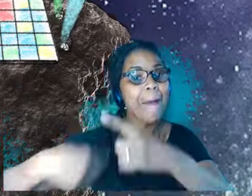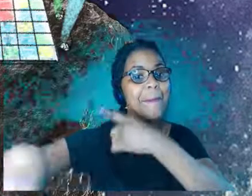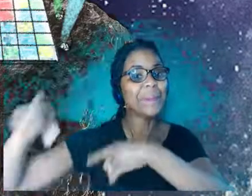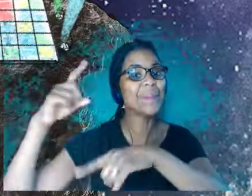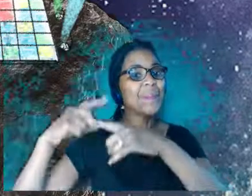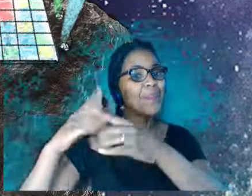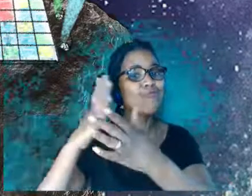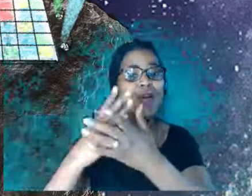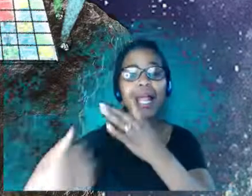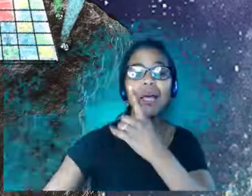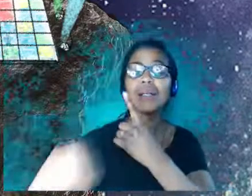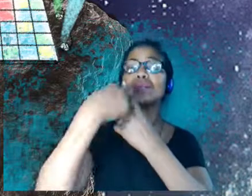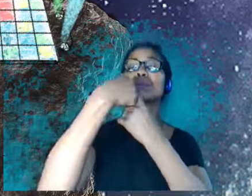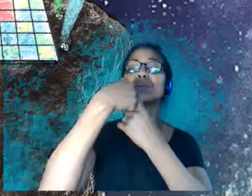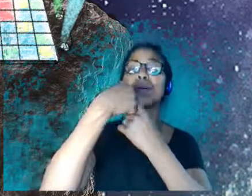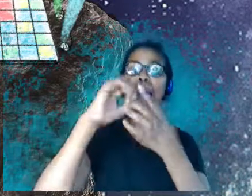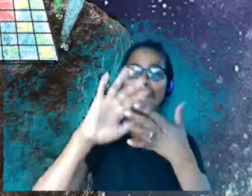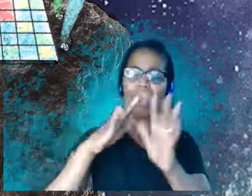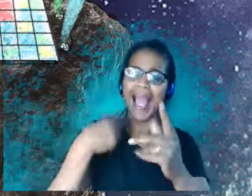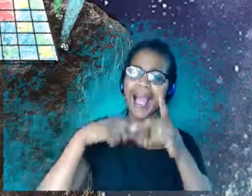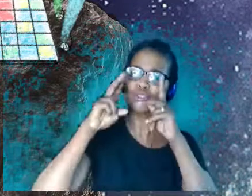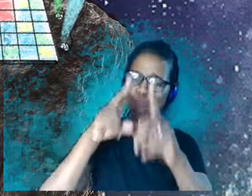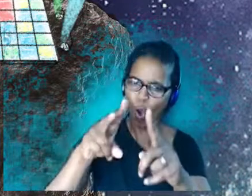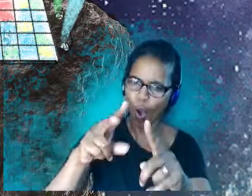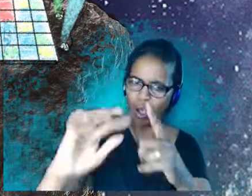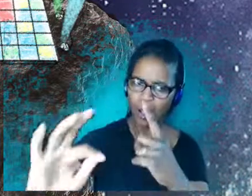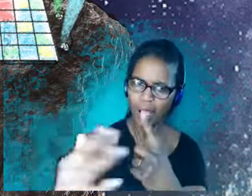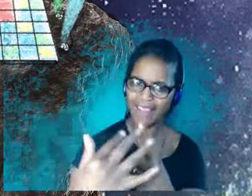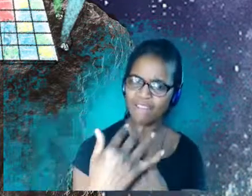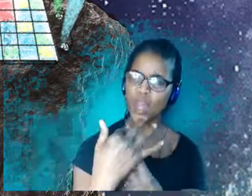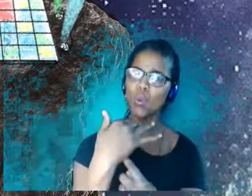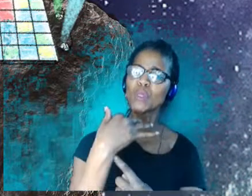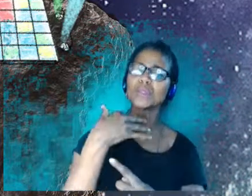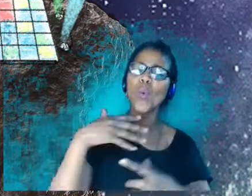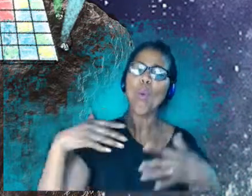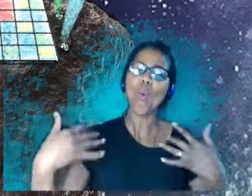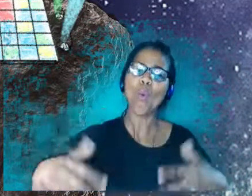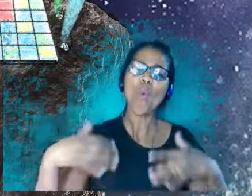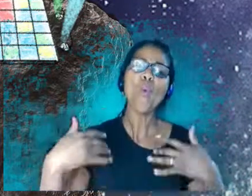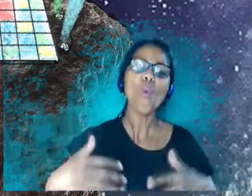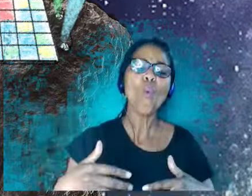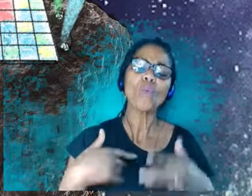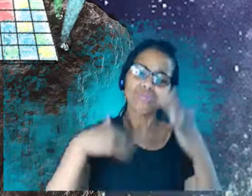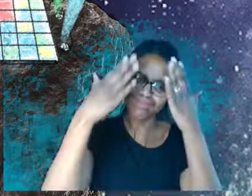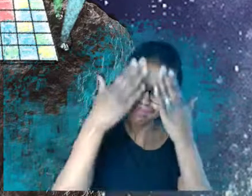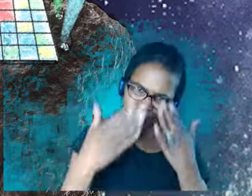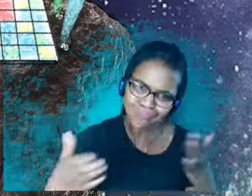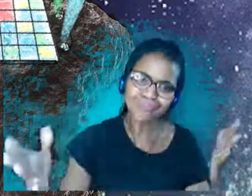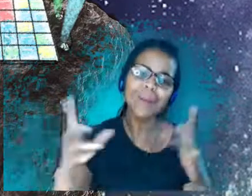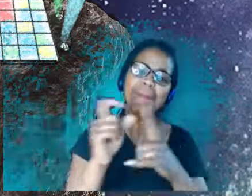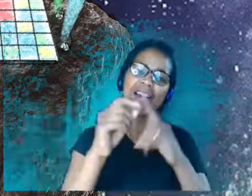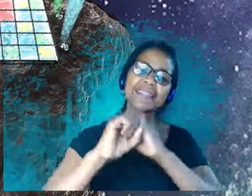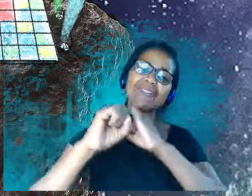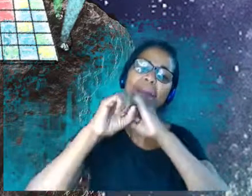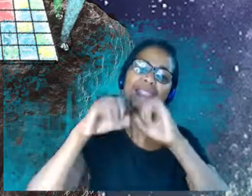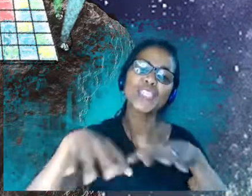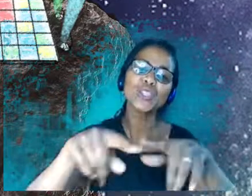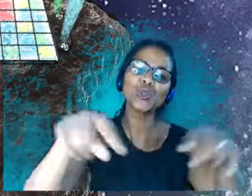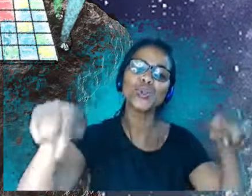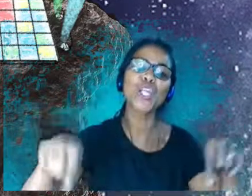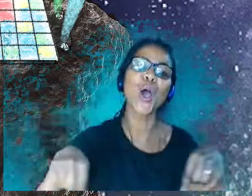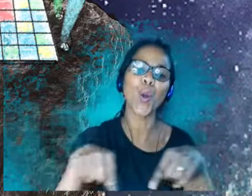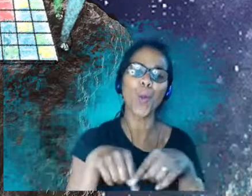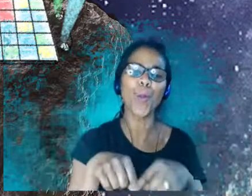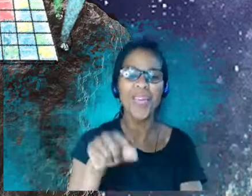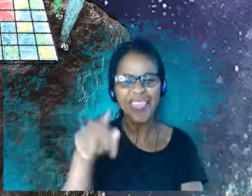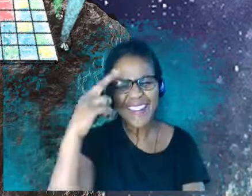on this as well as visioning what I wanted. And, you know, so I would like to honor that. And, and I'm not sure if we've got the name exactly right of that, Luke,